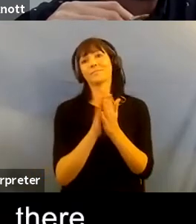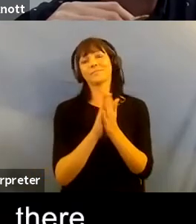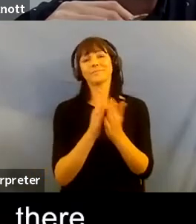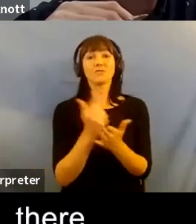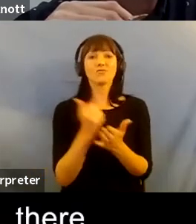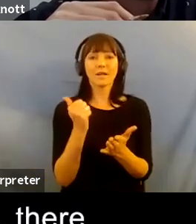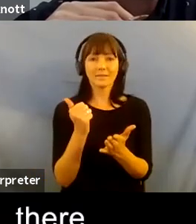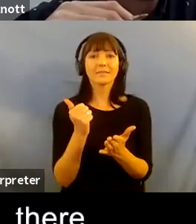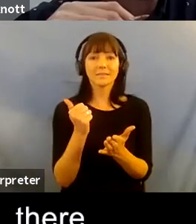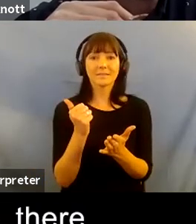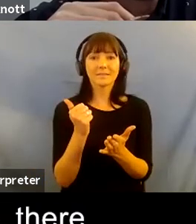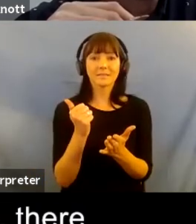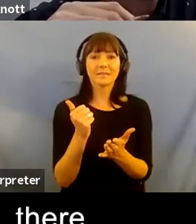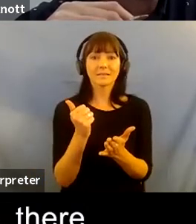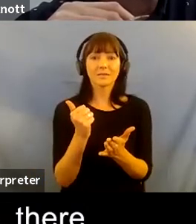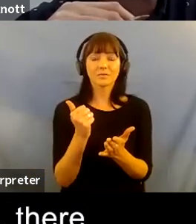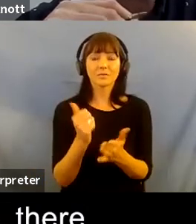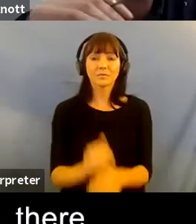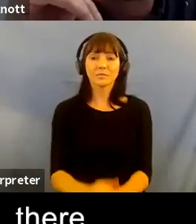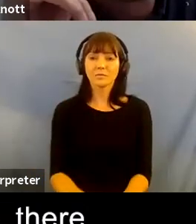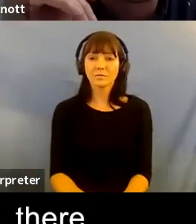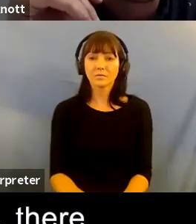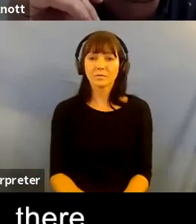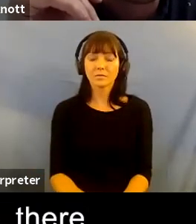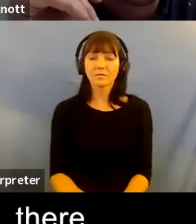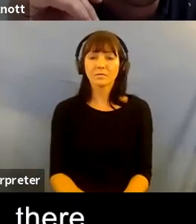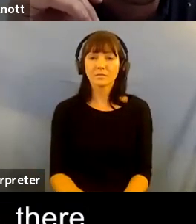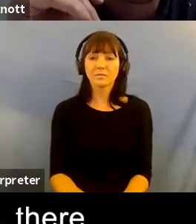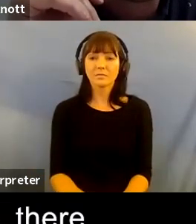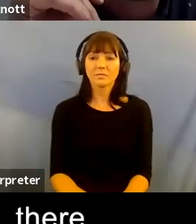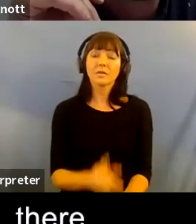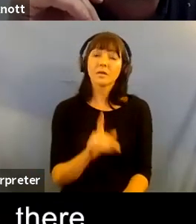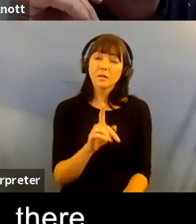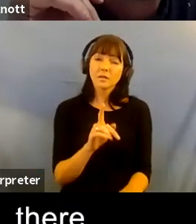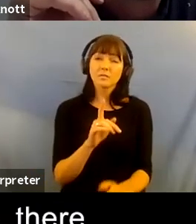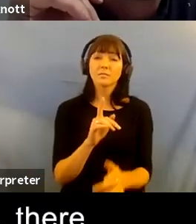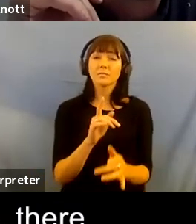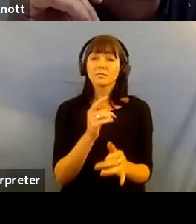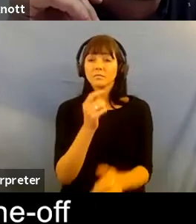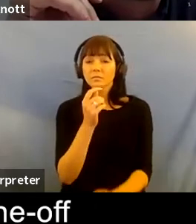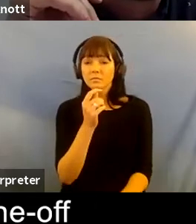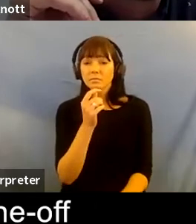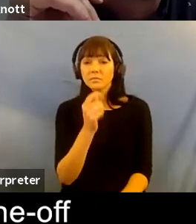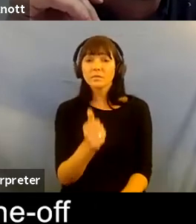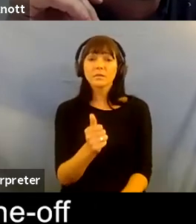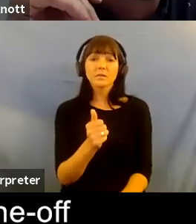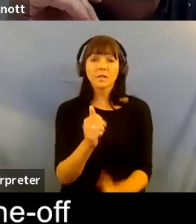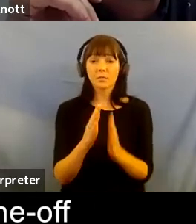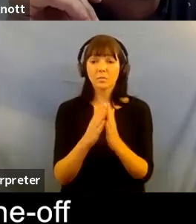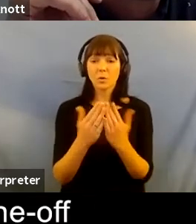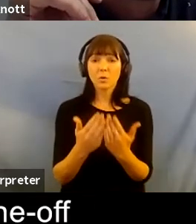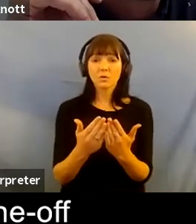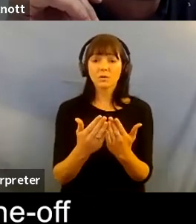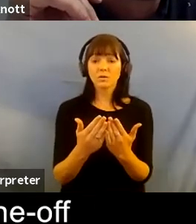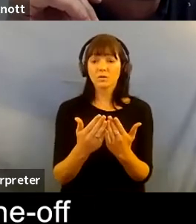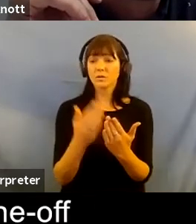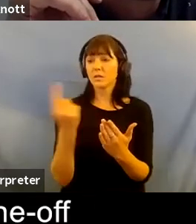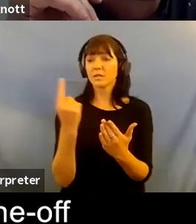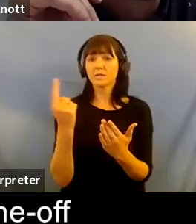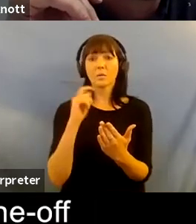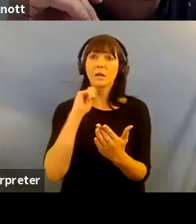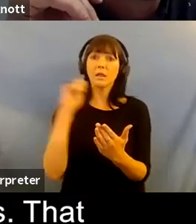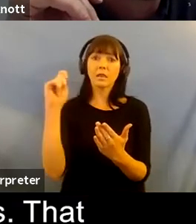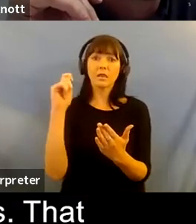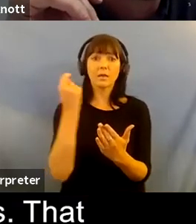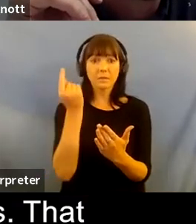or you know where equally some there are lots of books where someone would kill themselves and it would be a one-off and then they would be